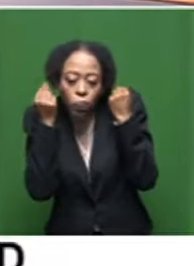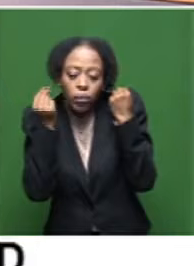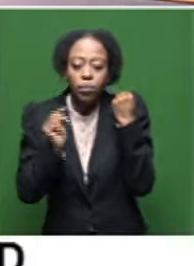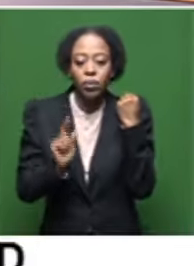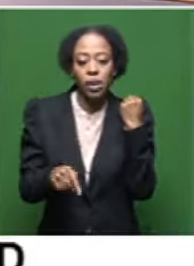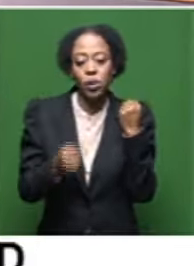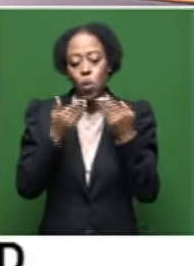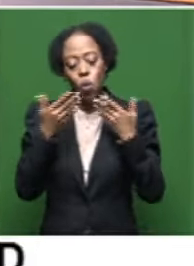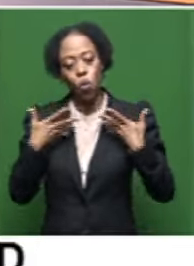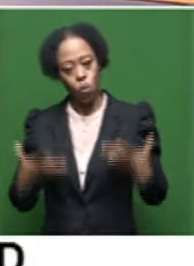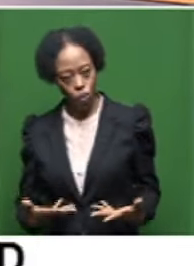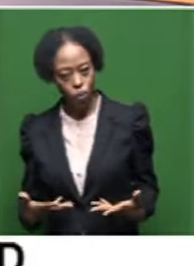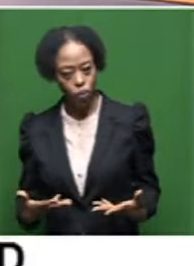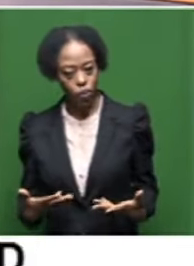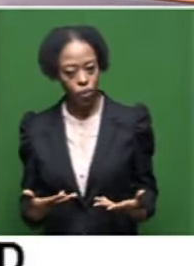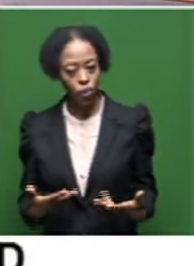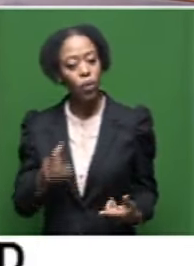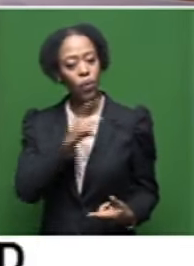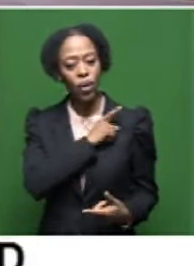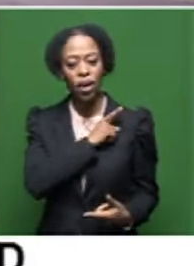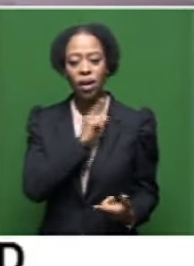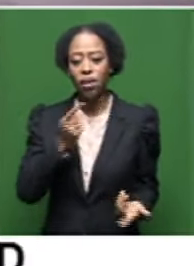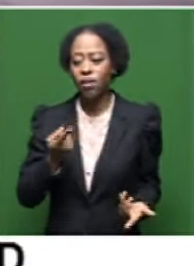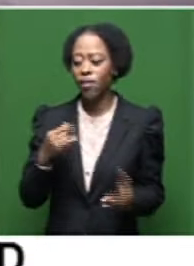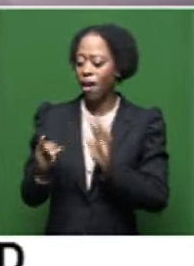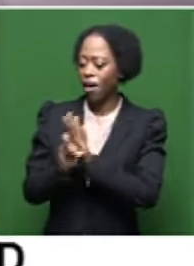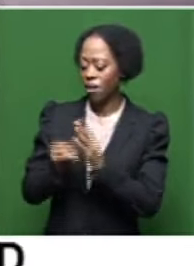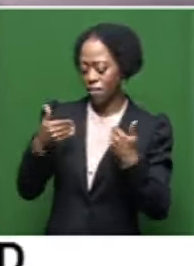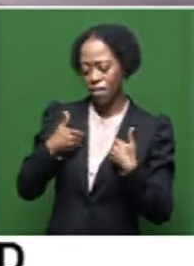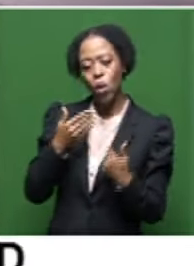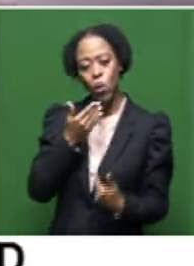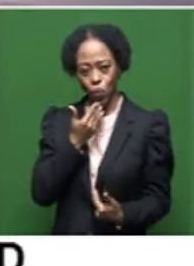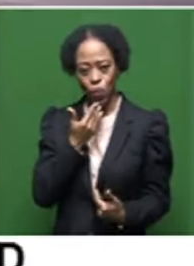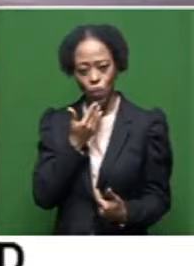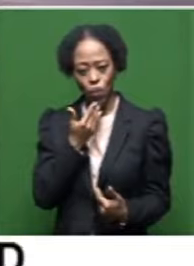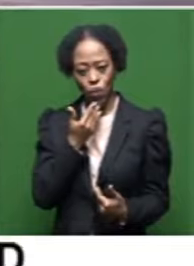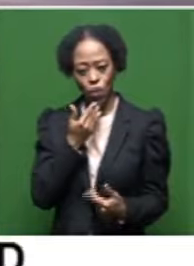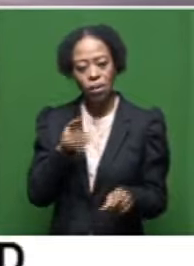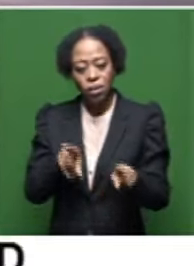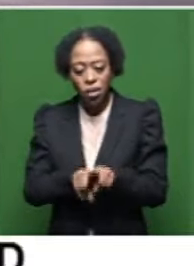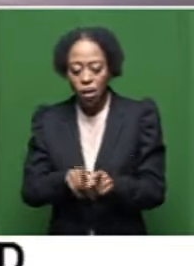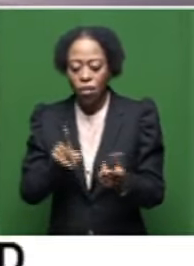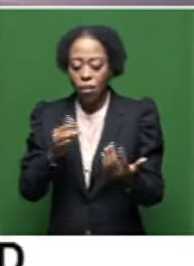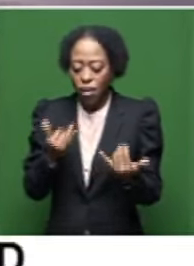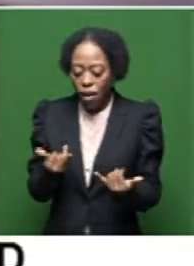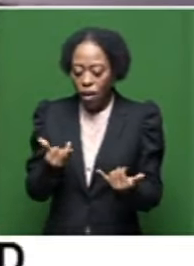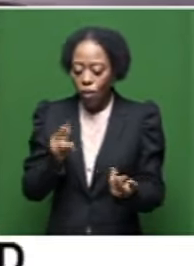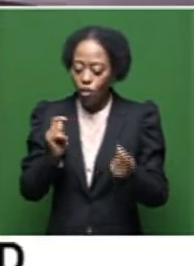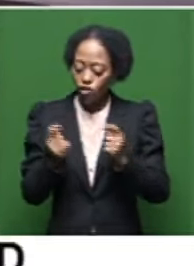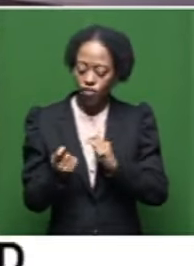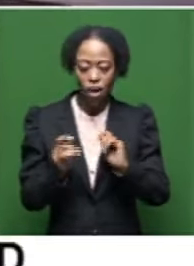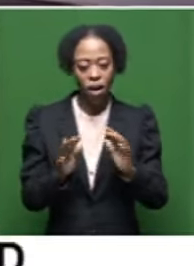apologetic about who we are when it comes to our identities and, you know, how we traverse that terrain.